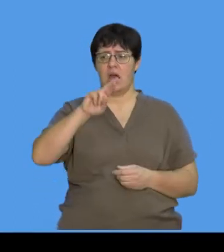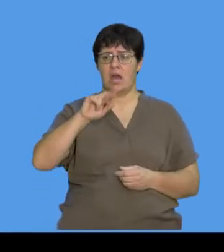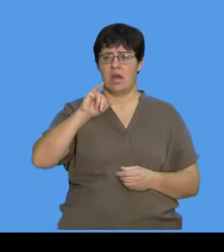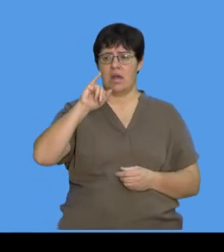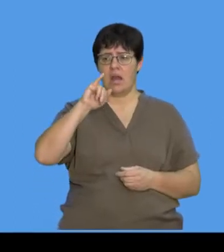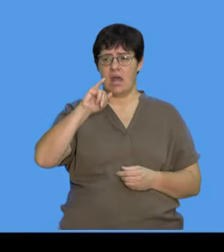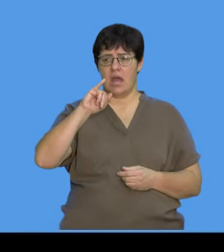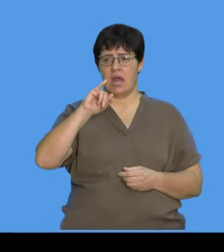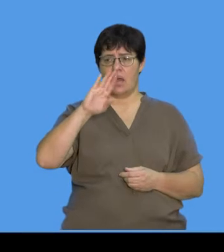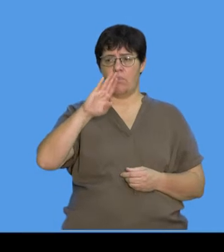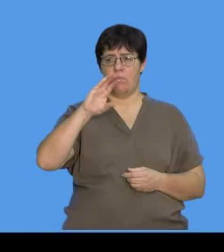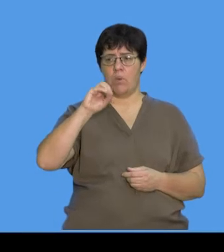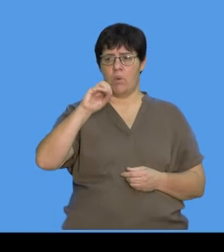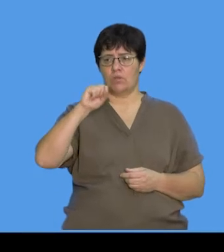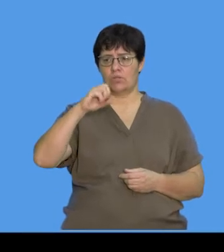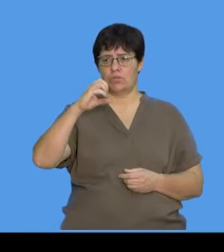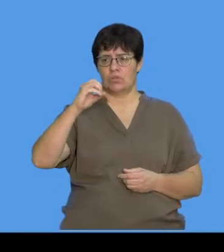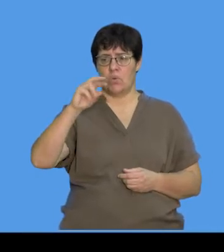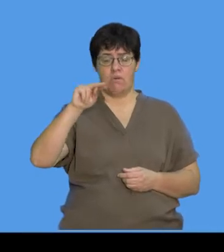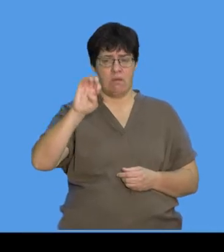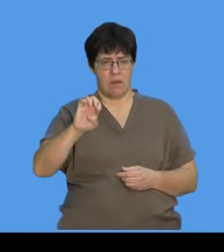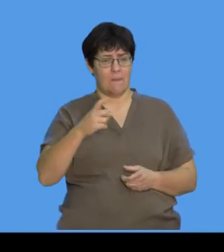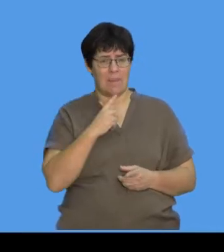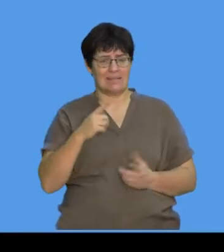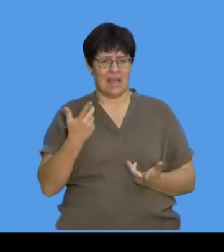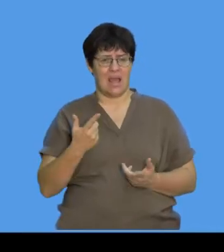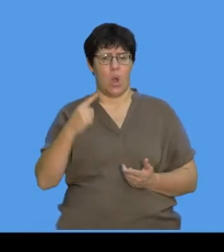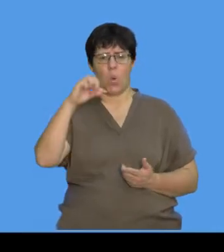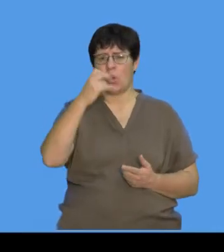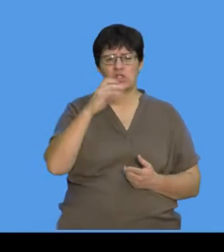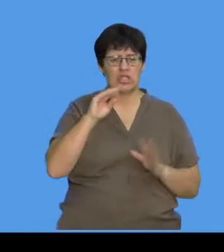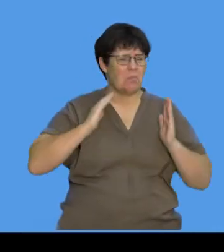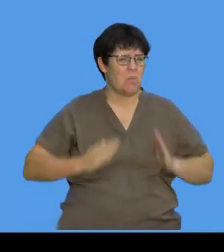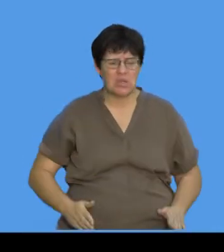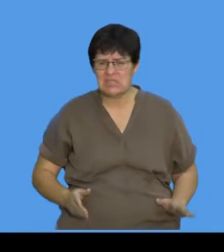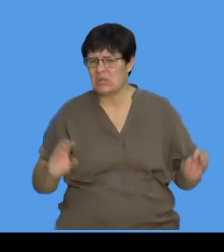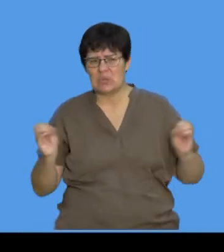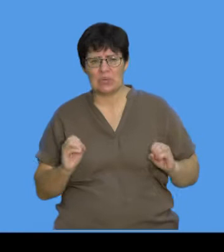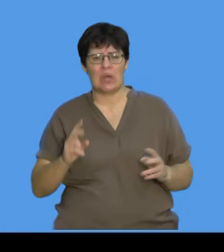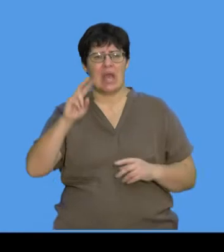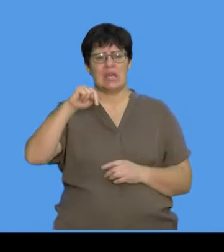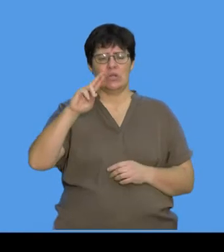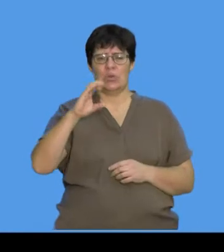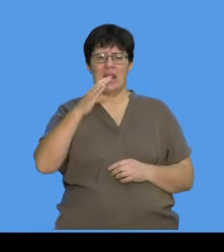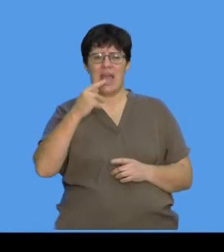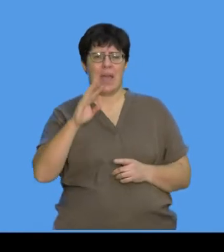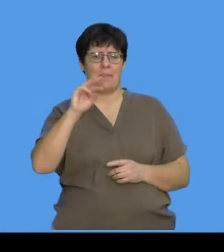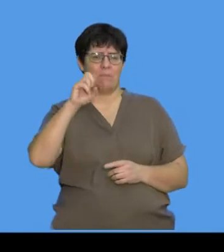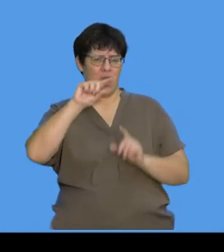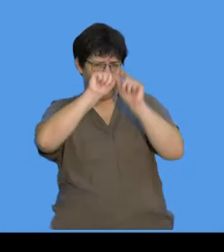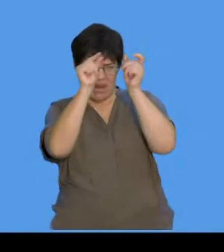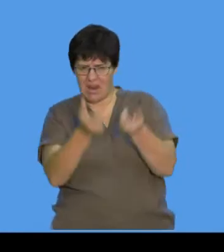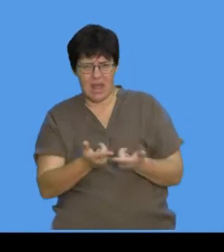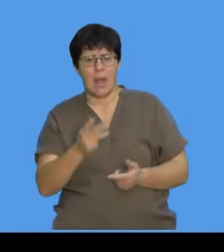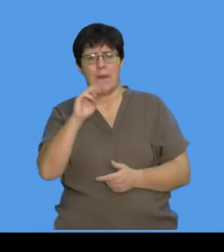won't have anything else. There won't be any Golgi body. There won't be any nuclear membrane. There won't be